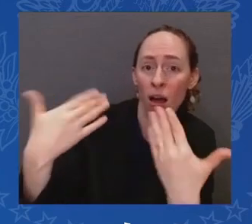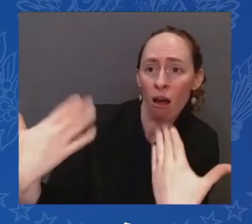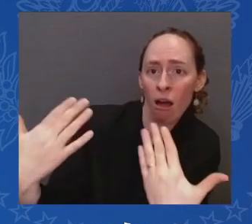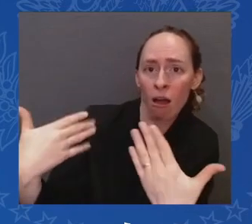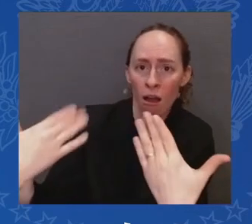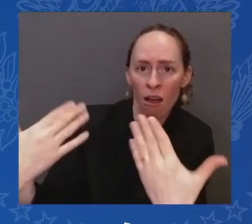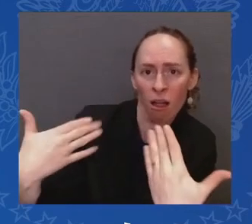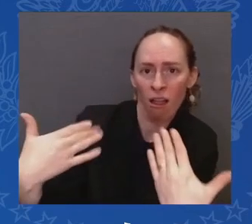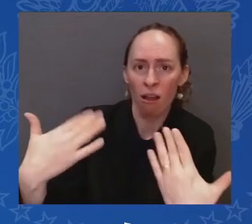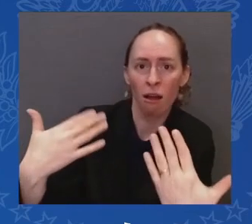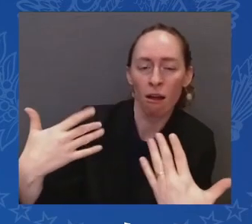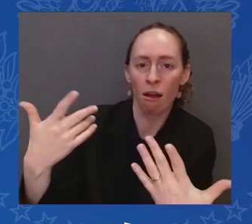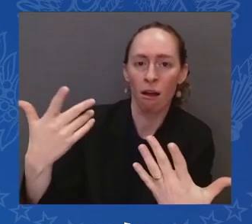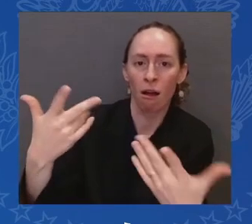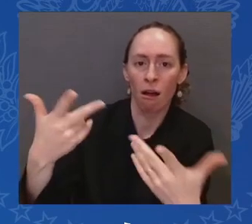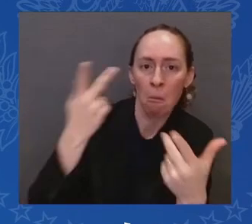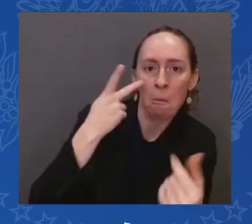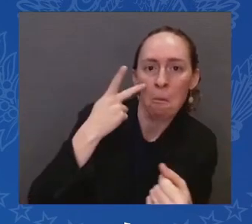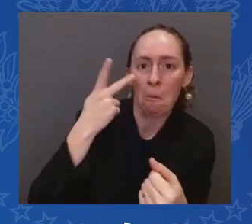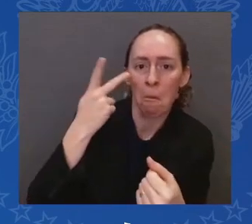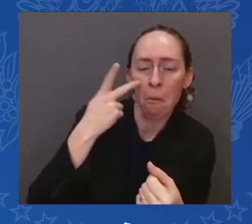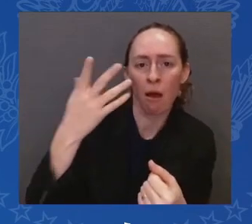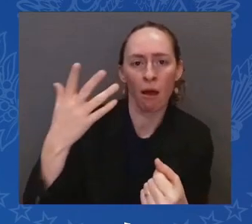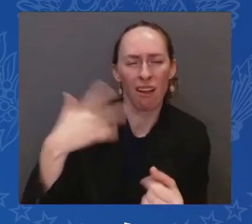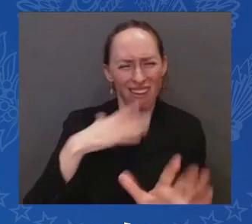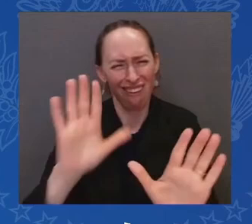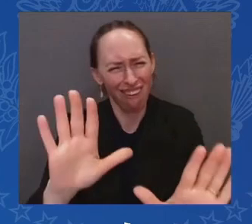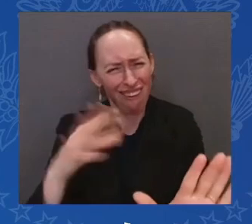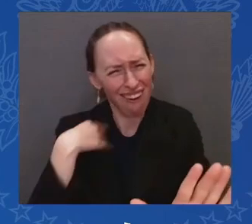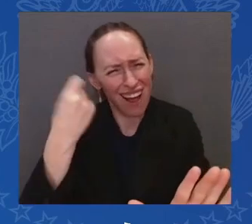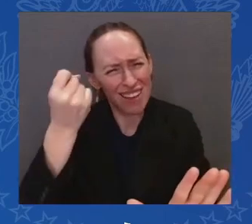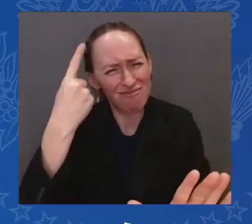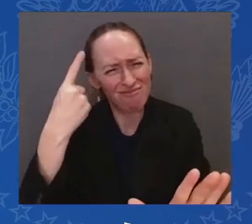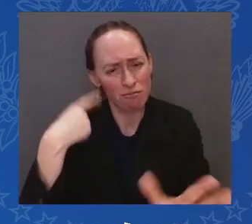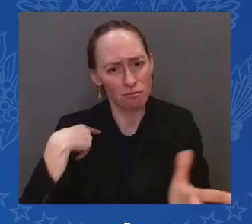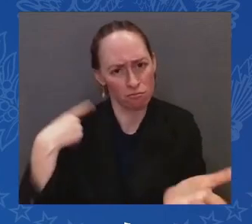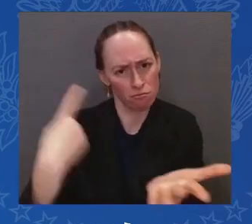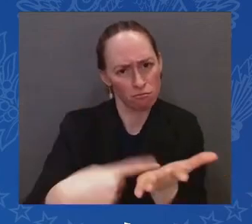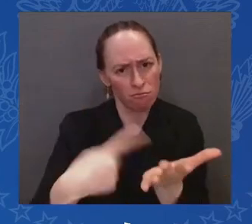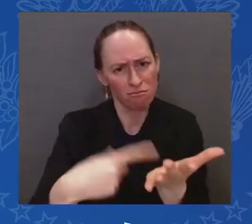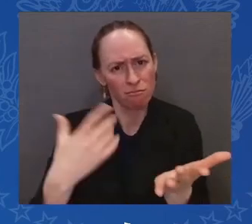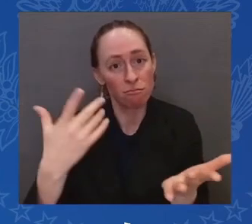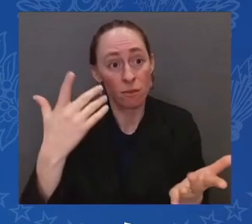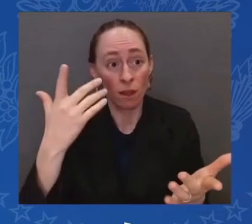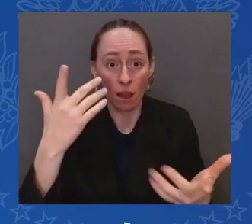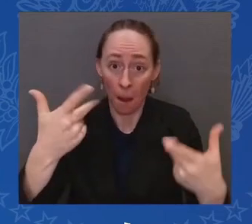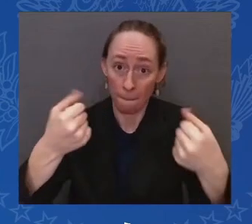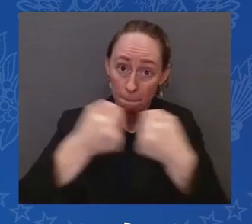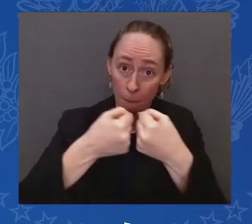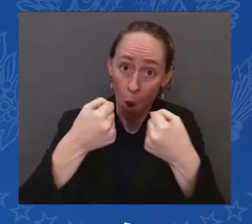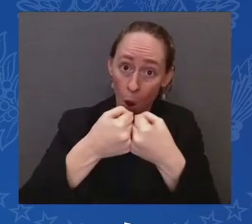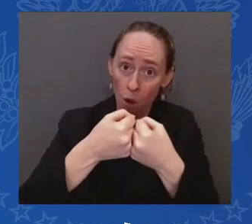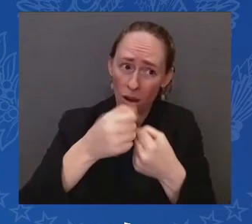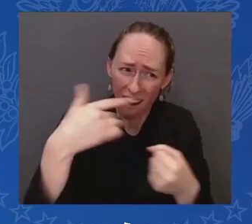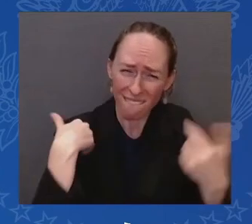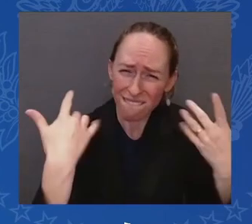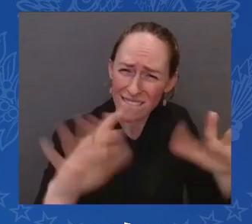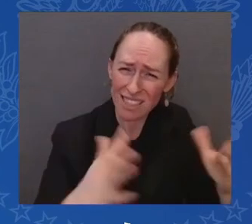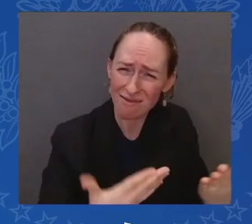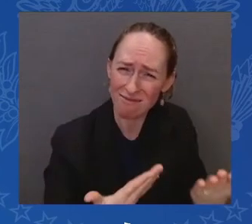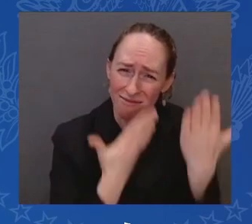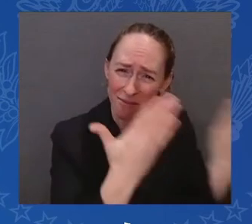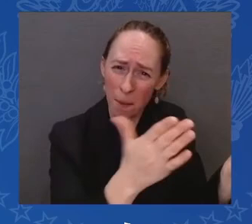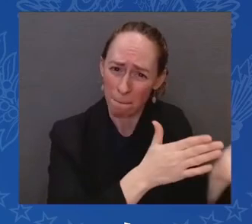comprehensive plan the first day I came into office. I made it clear that we need Congress to make changes to fix what is a